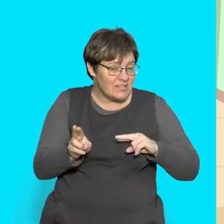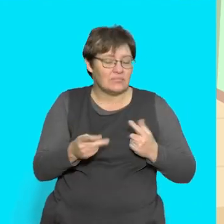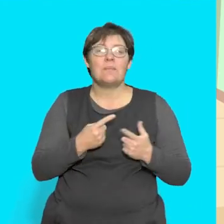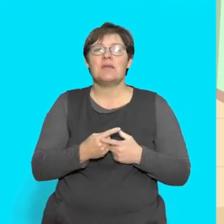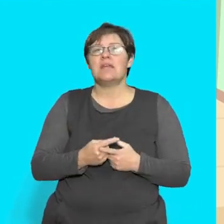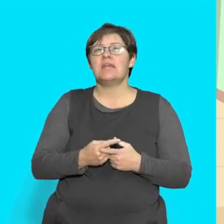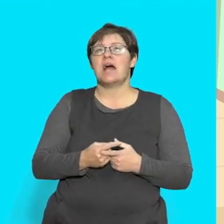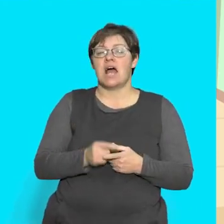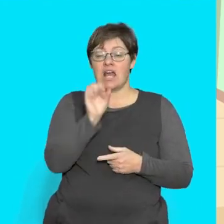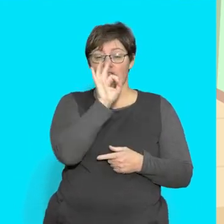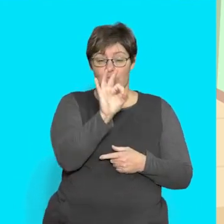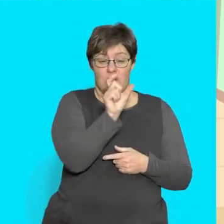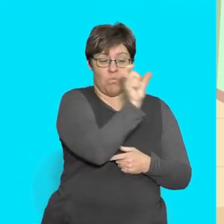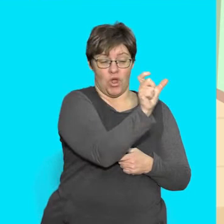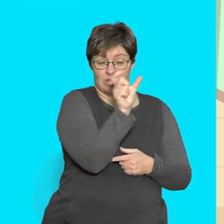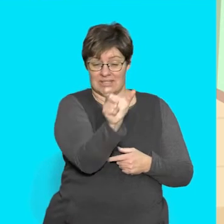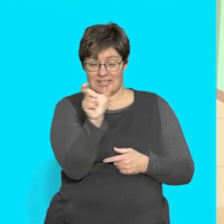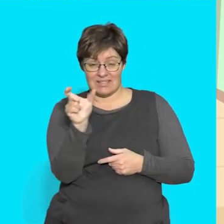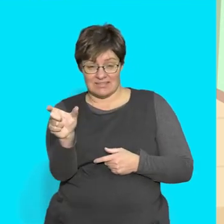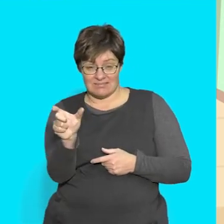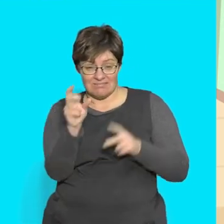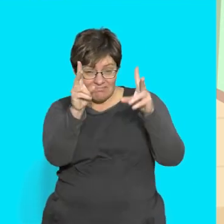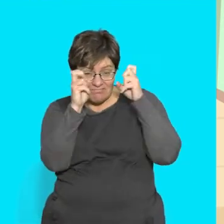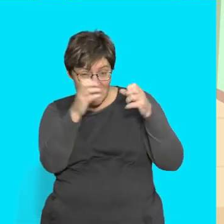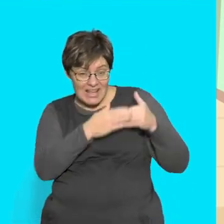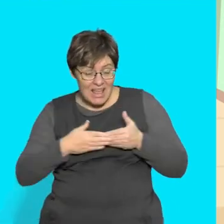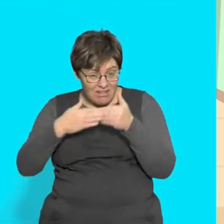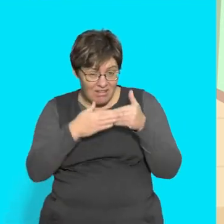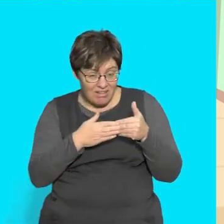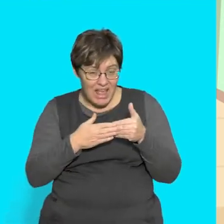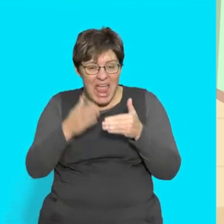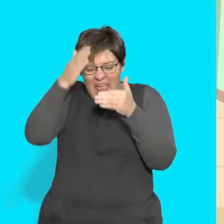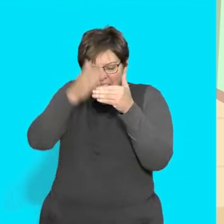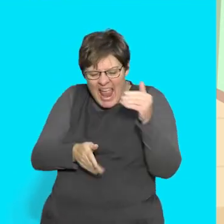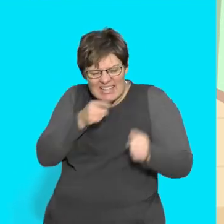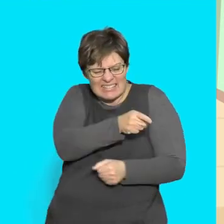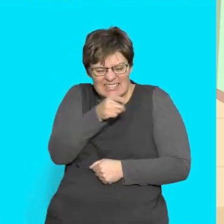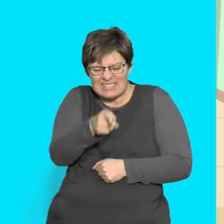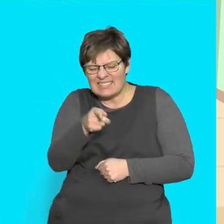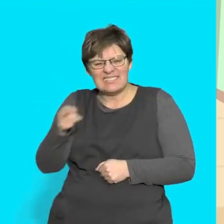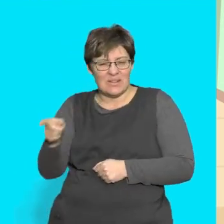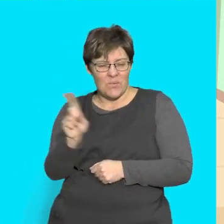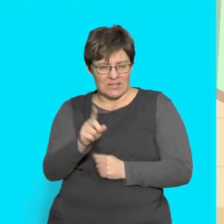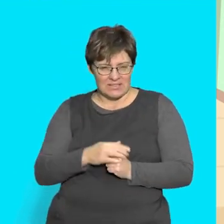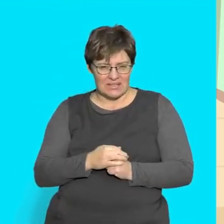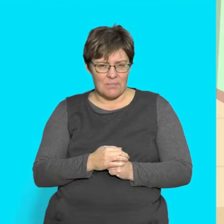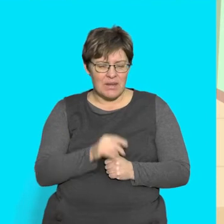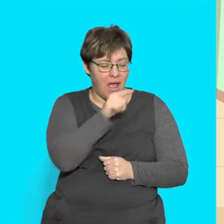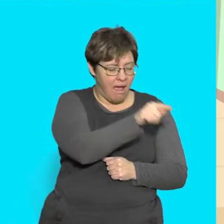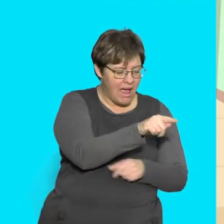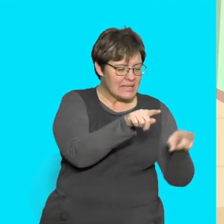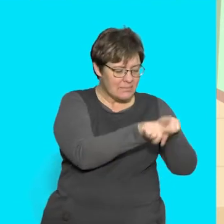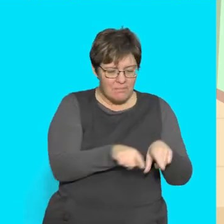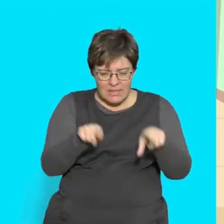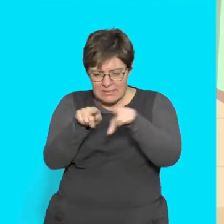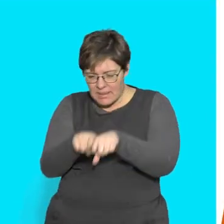going to call out three words Listen carefully to the sounds at the end Which word has a different sound at